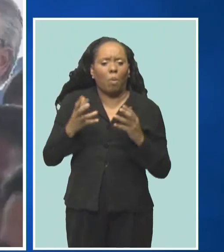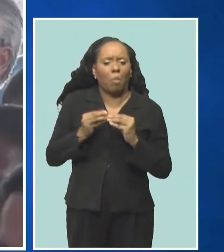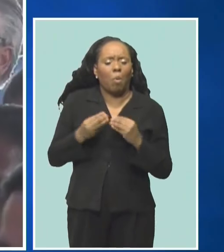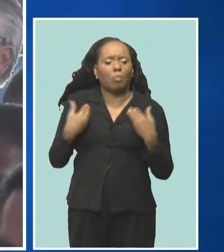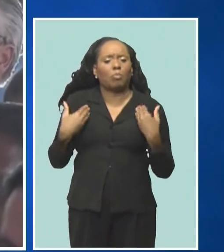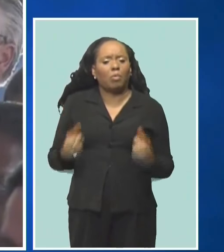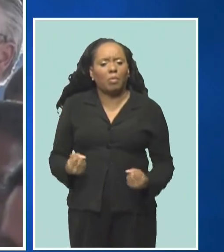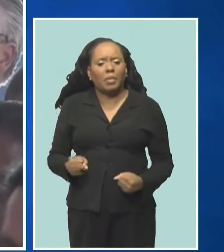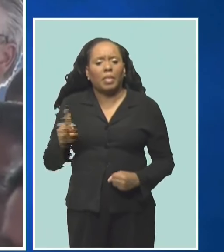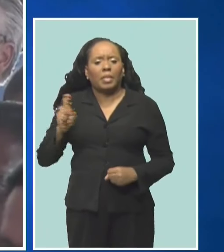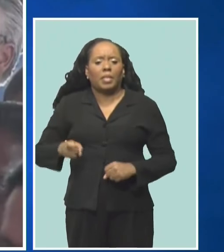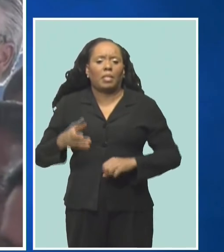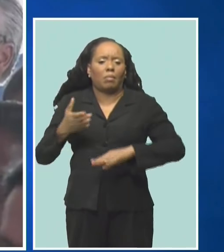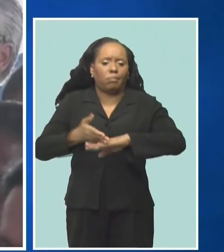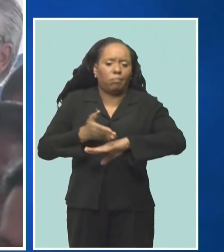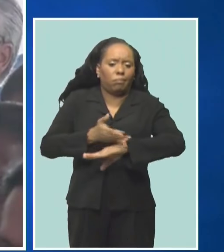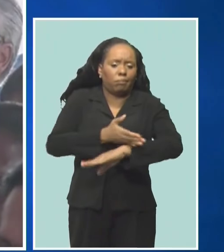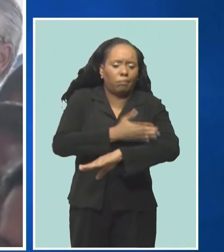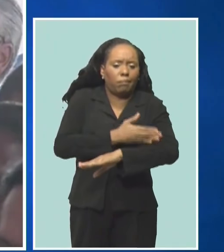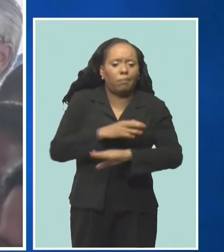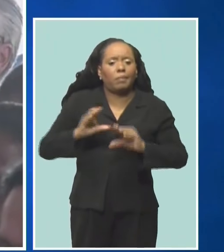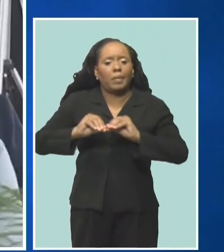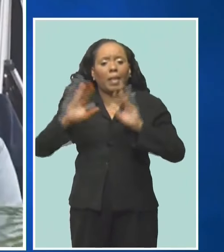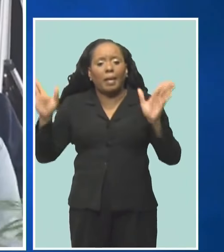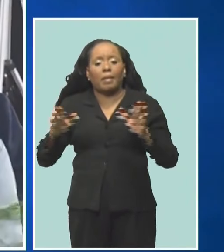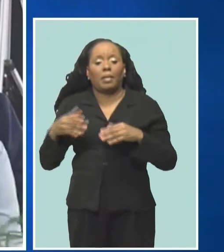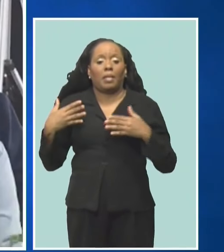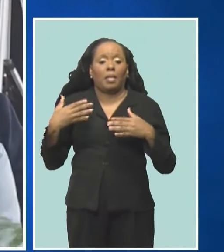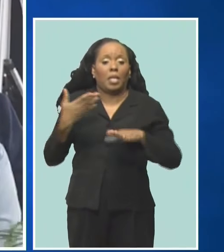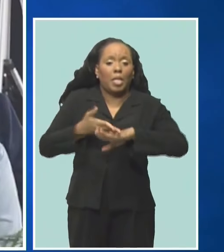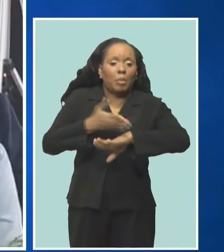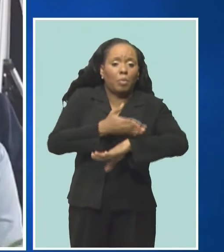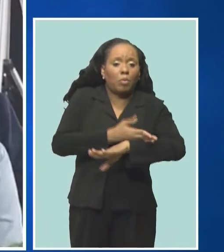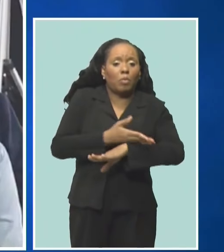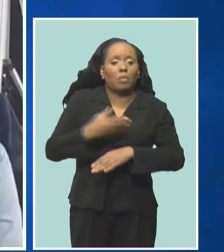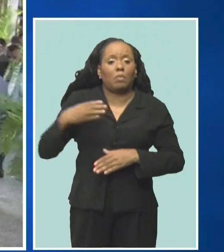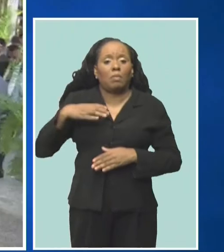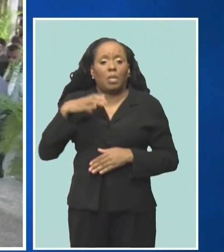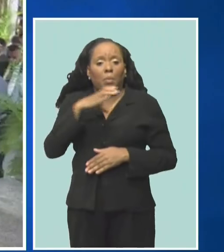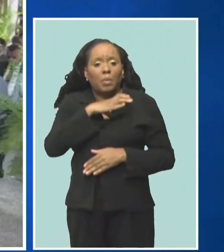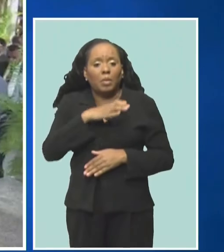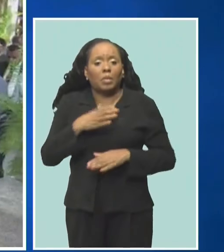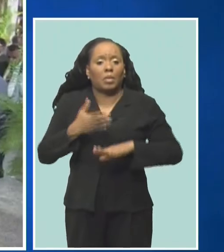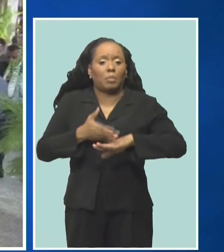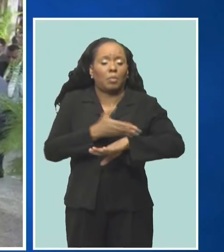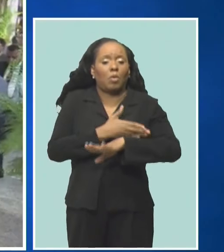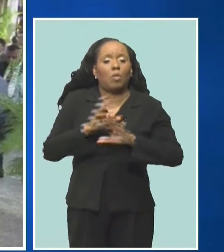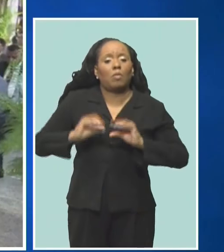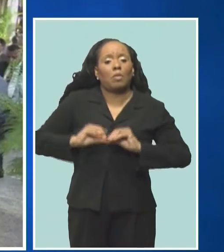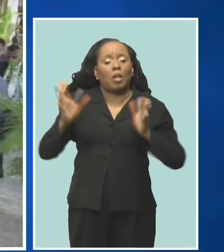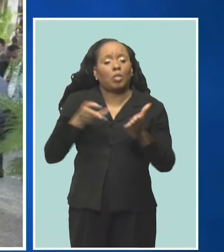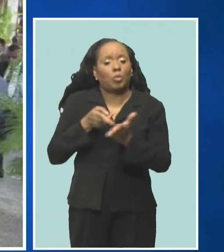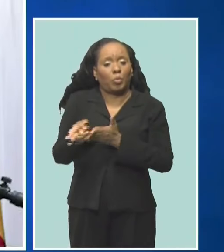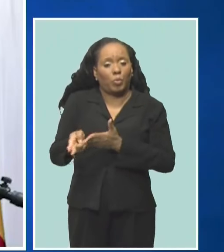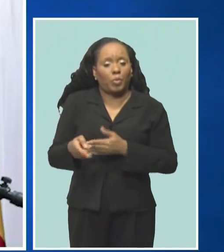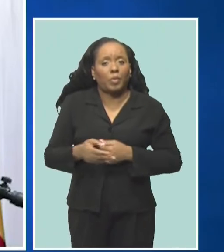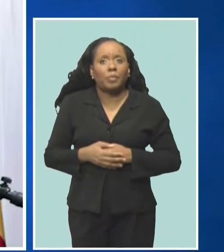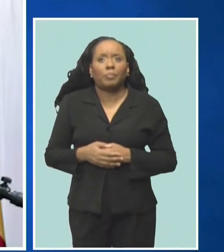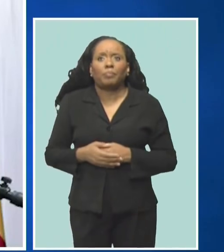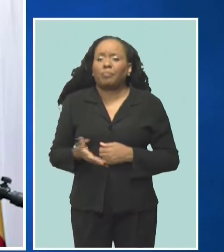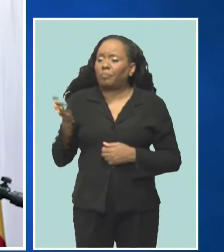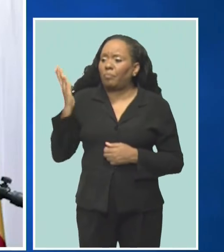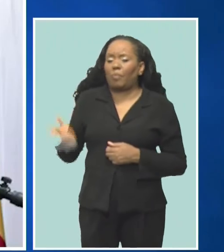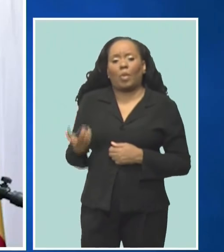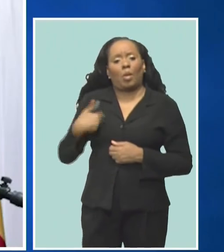many parliamentarians in the Commonwealth want to strengthen vital committees and improve transparency. We speak of issues